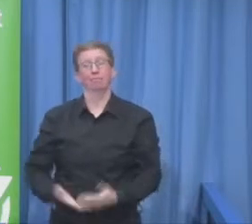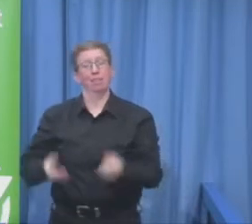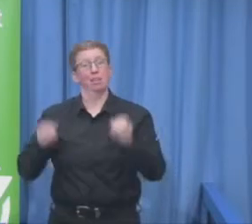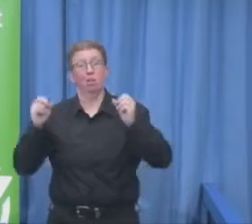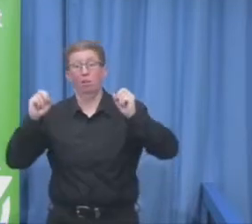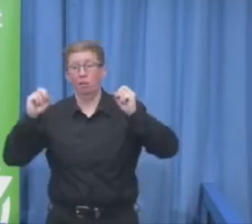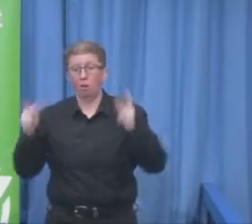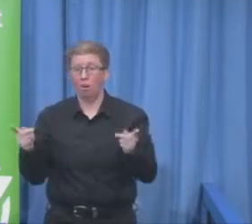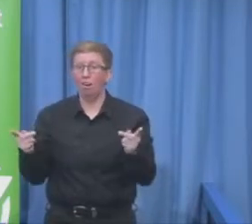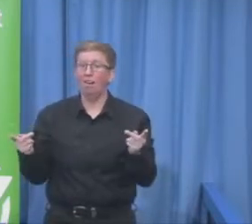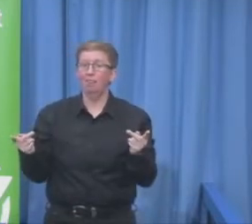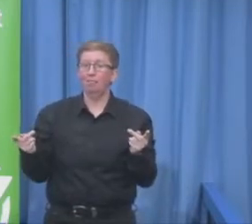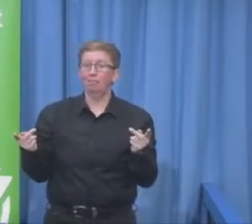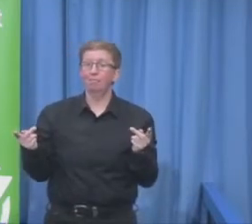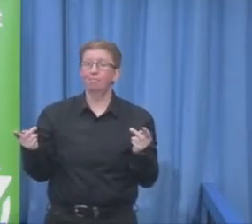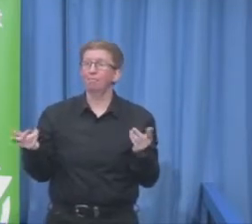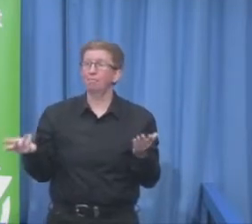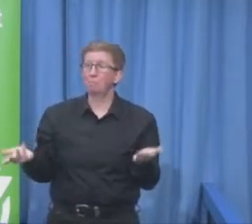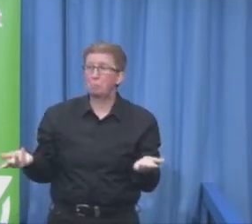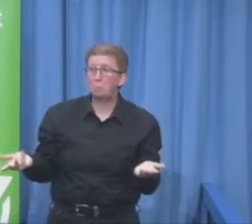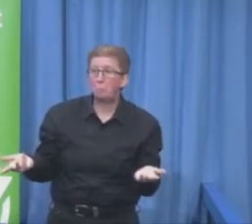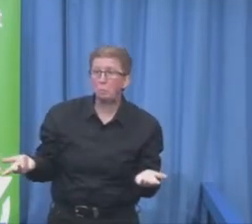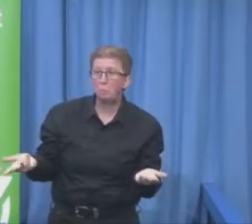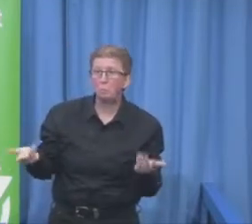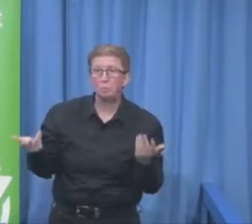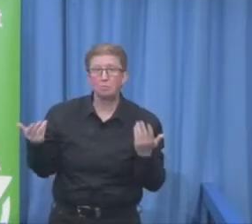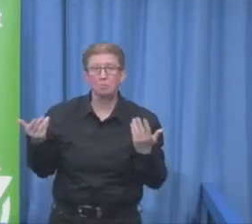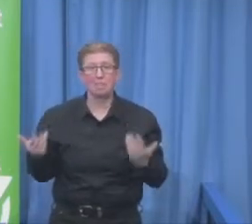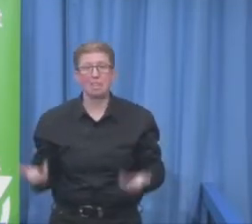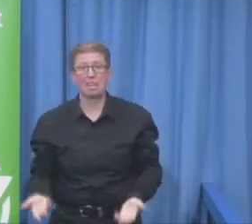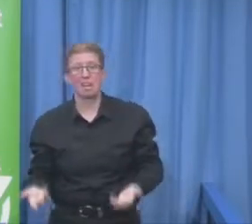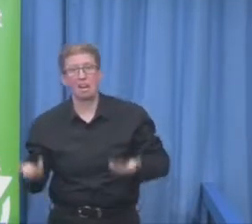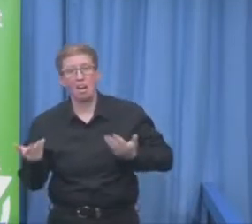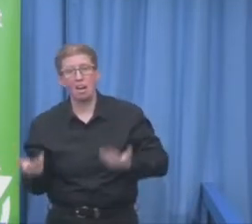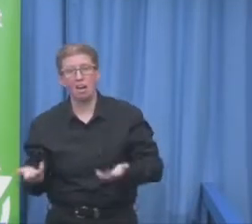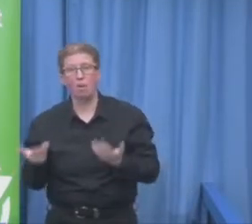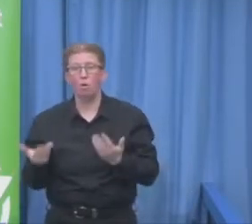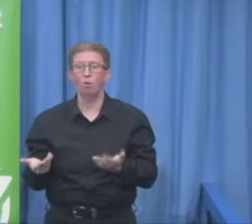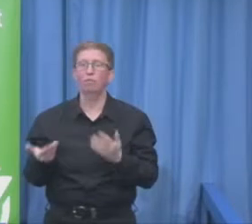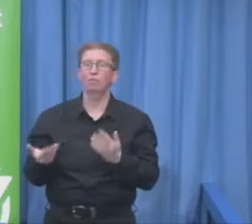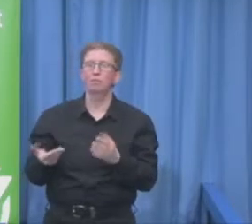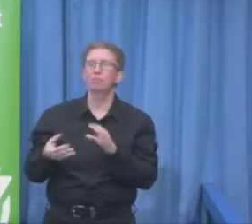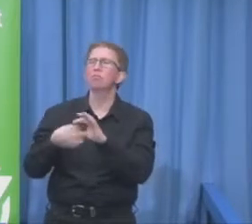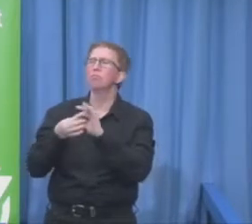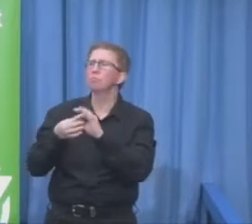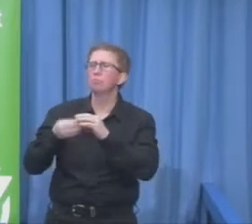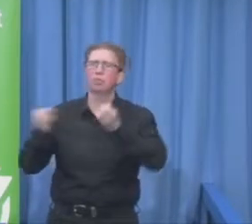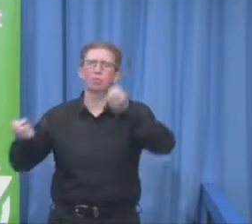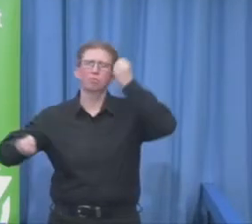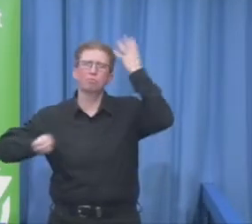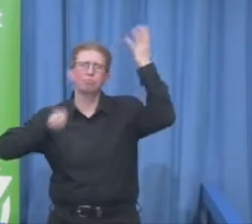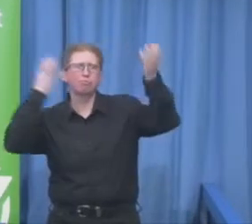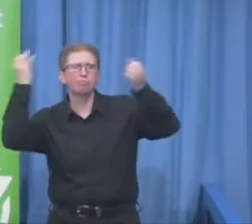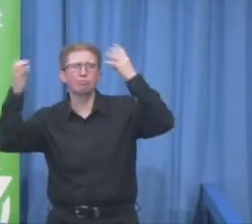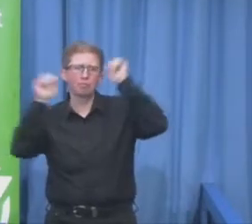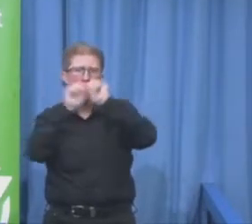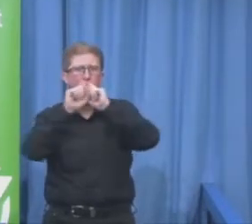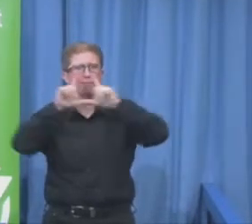surprise, which is actually around the creative and understanding imagery and the importance of imagery and identity.